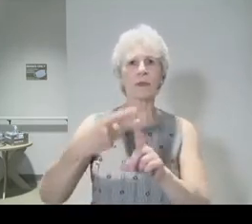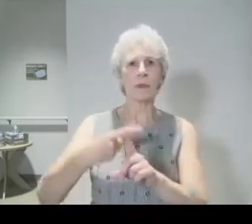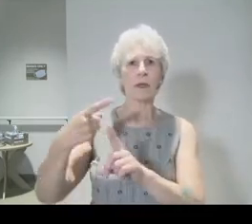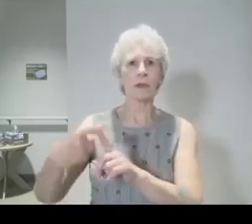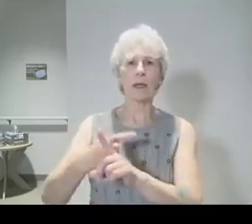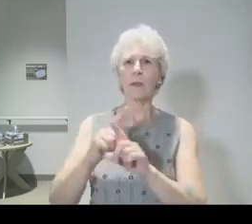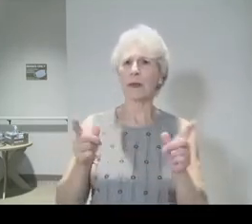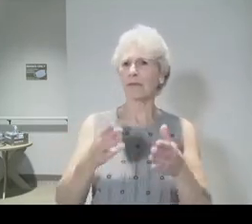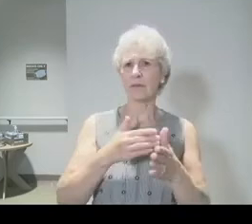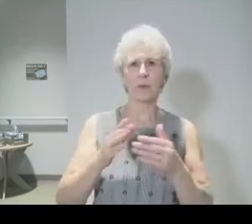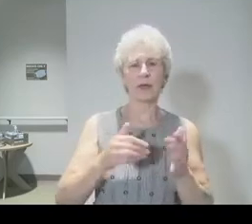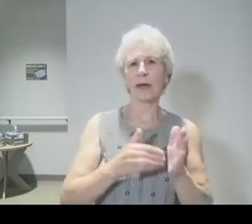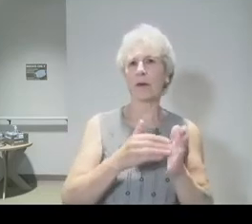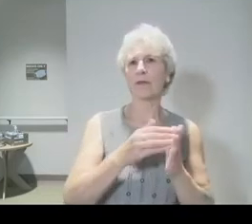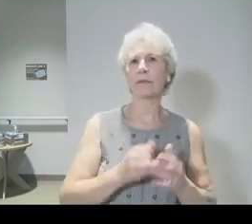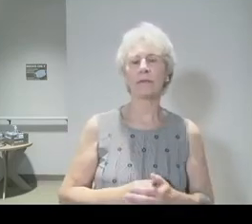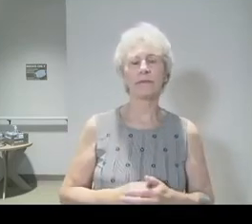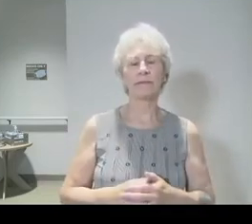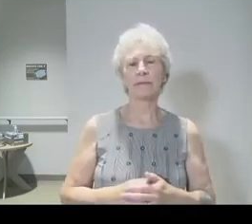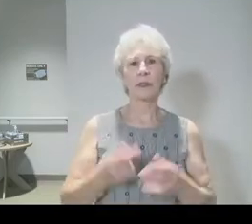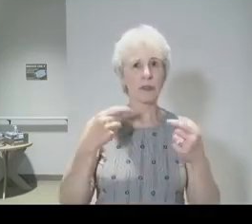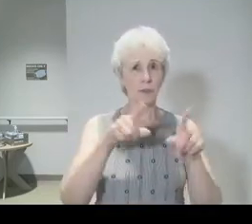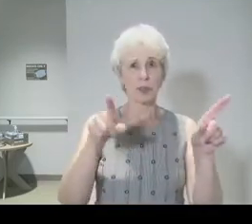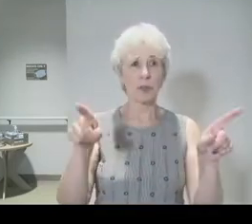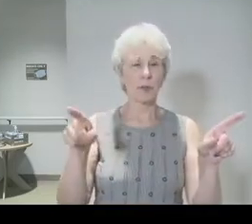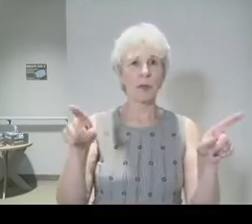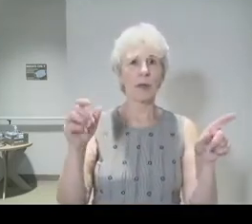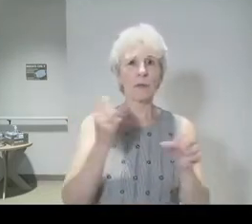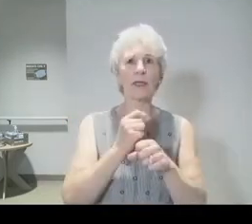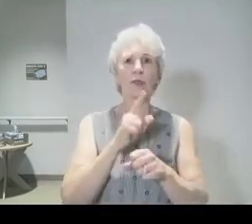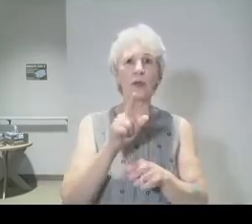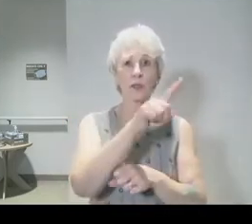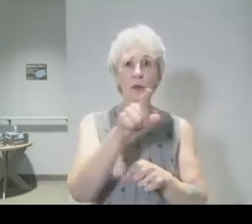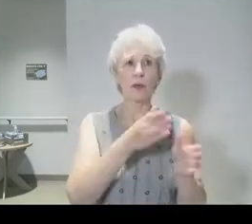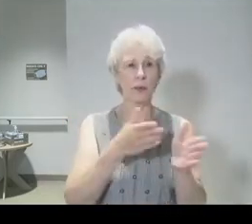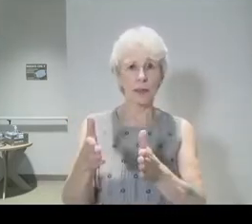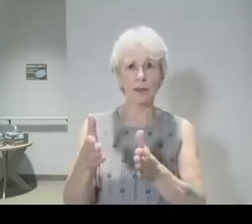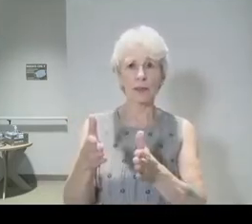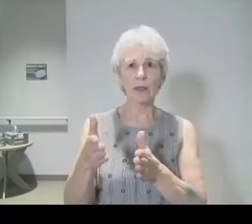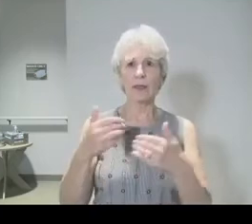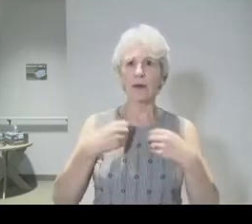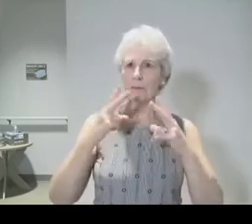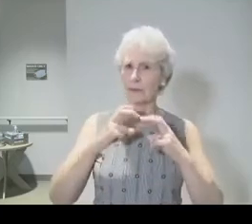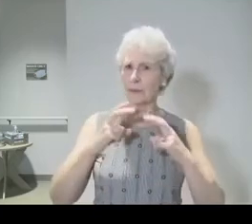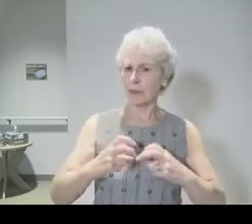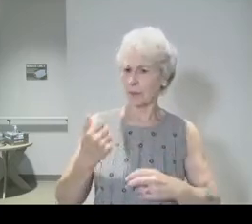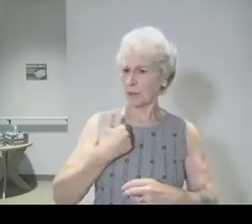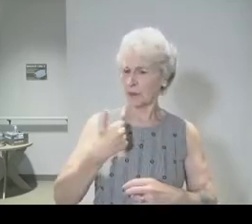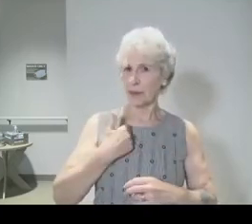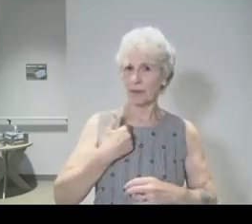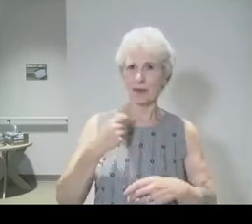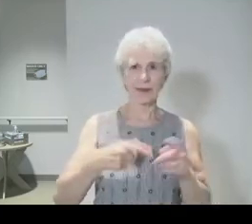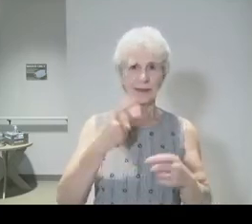how often it is it's up to you personally to make sure you are prepared that you have examined yourself. I